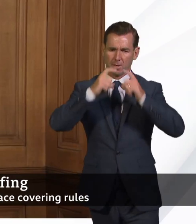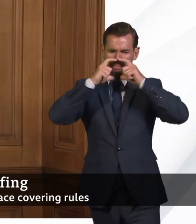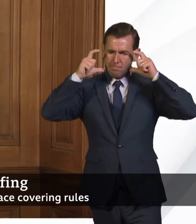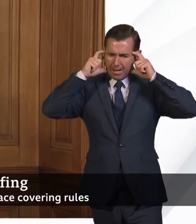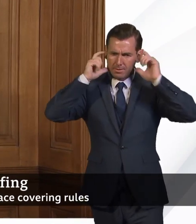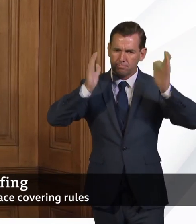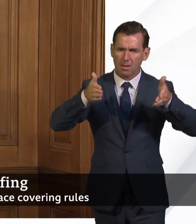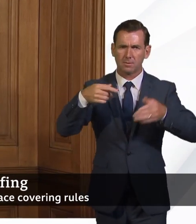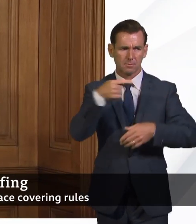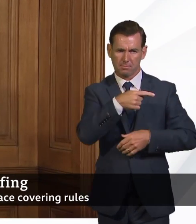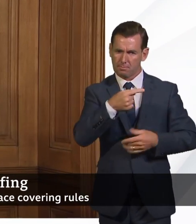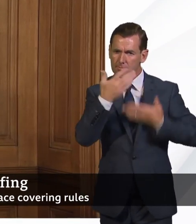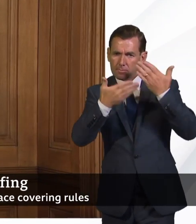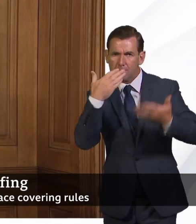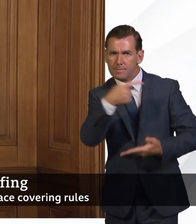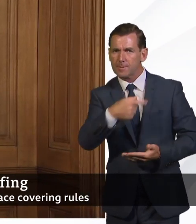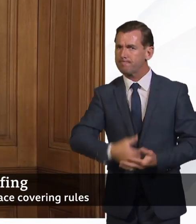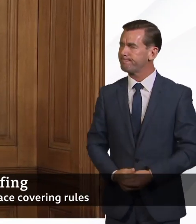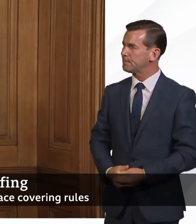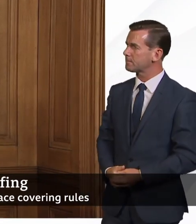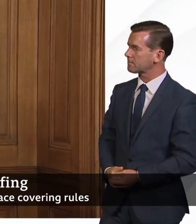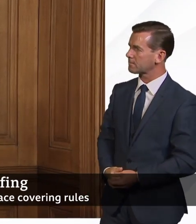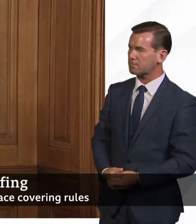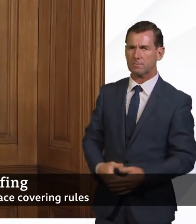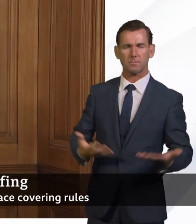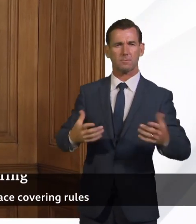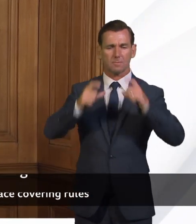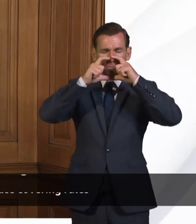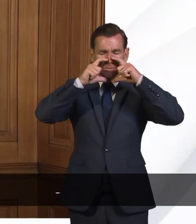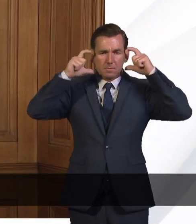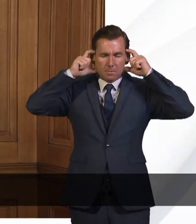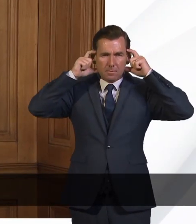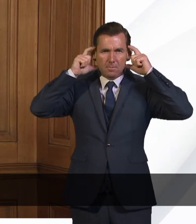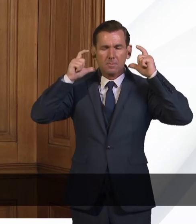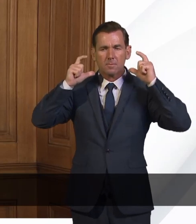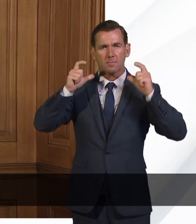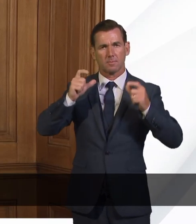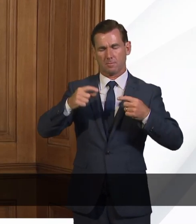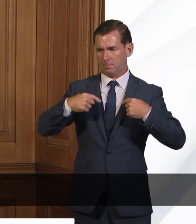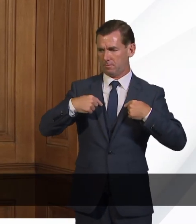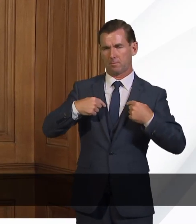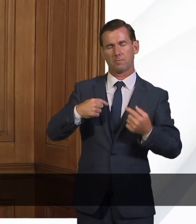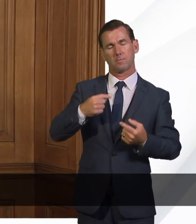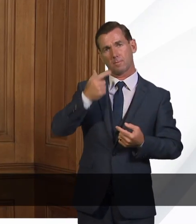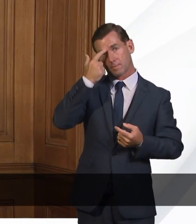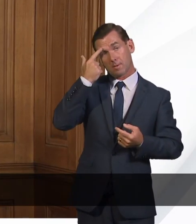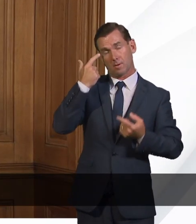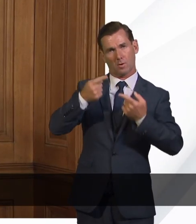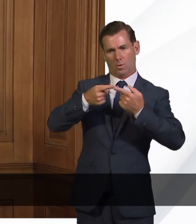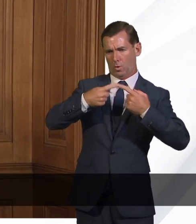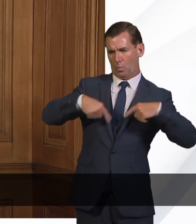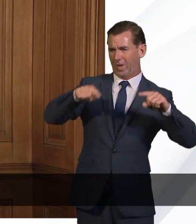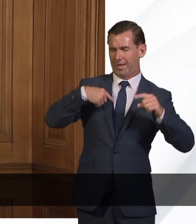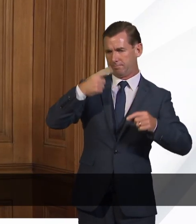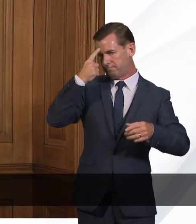point. So thank you, Secretary of State. On face coverings, when we first were restarting the transport system,